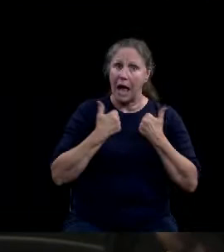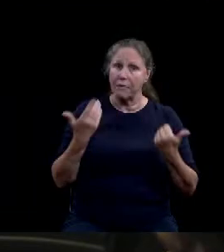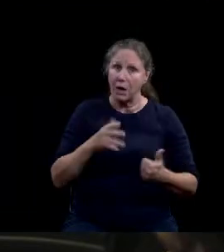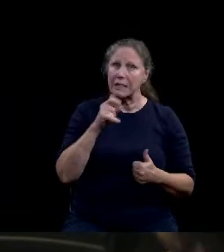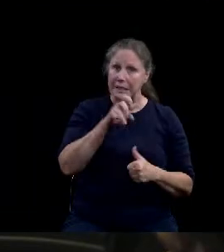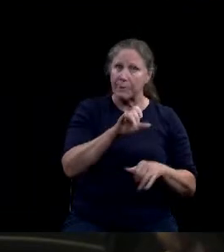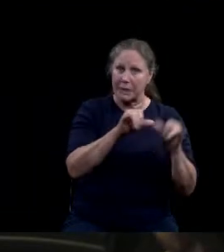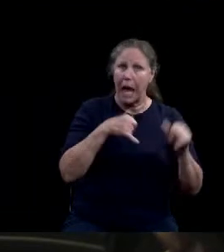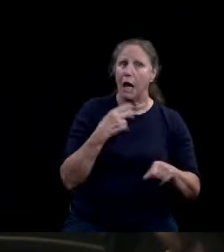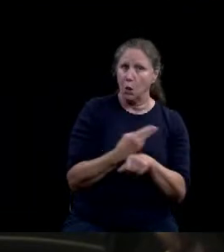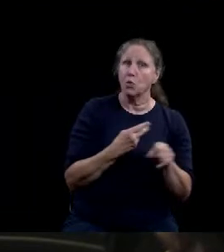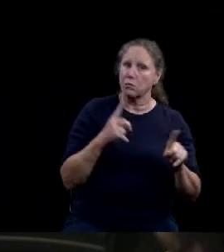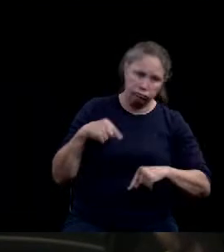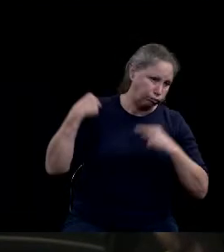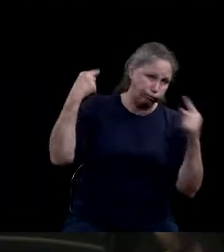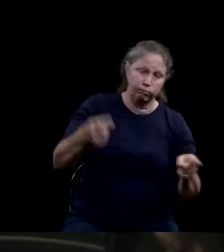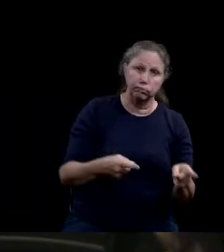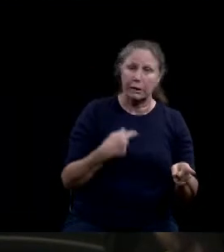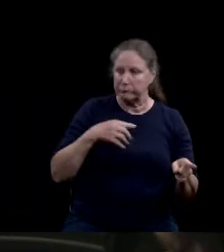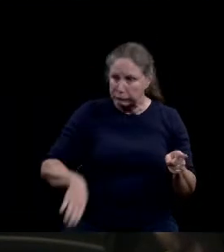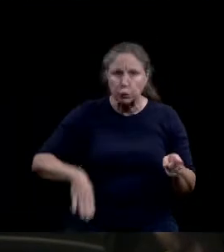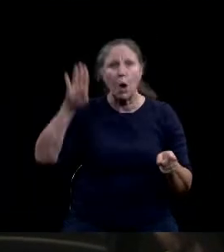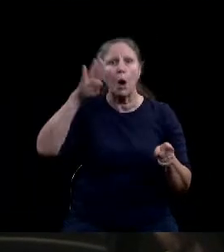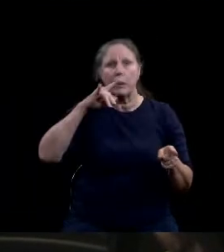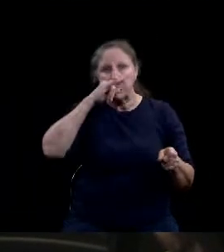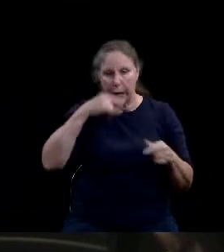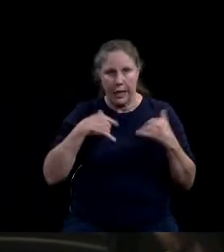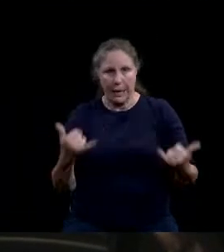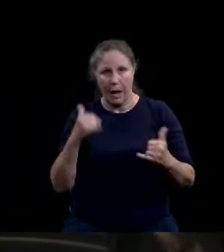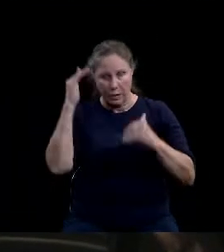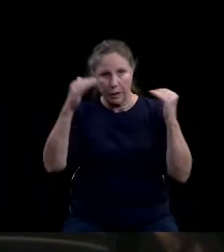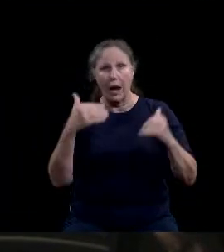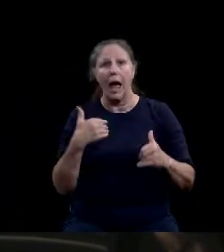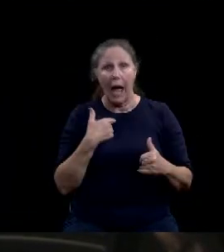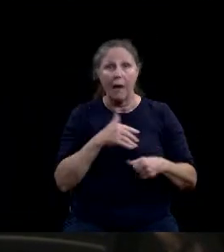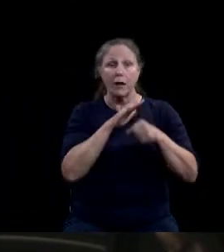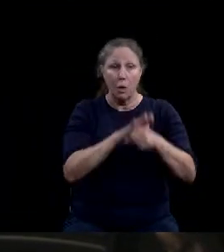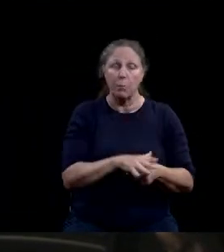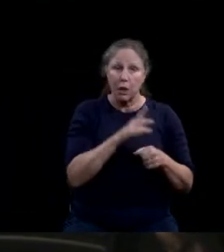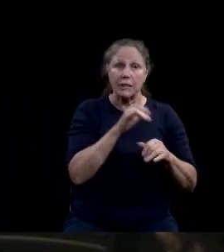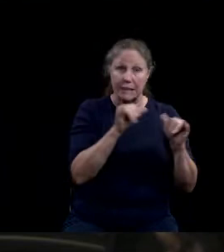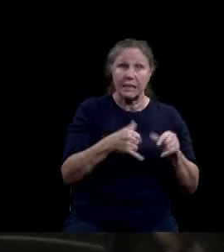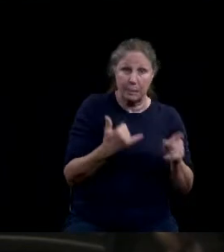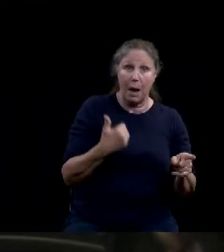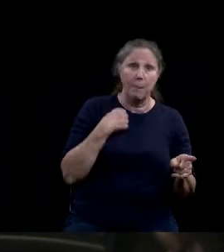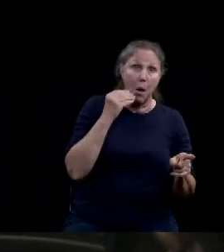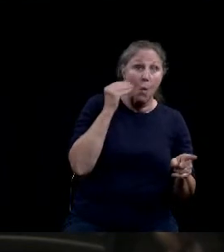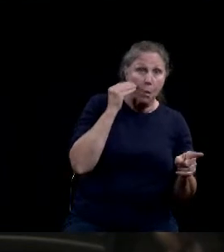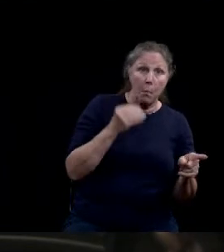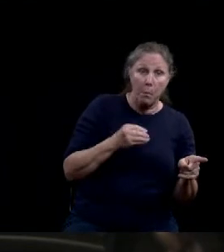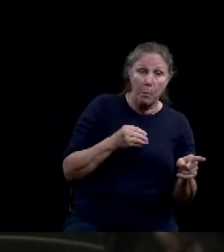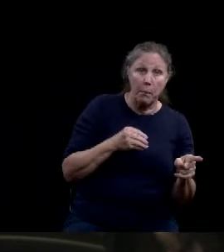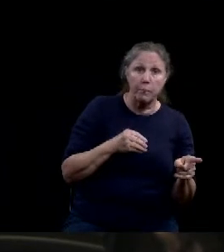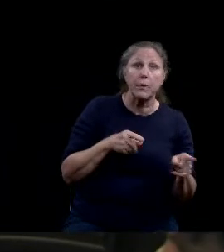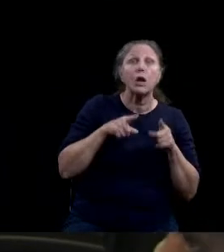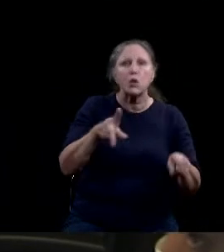as an adult, I've got a low pressure dosage system right now. During the summertime with Bermuda grass,